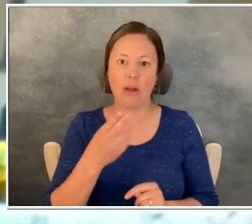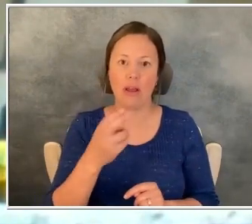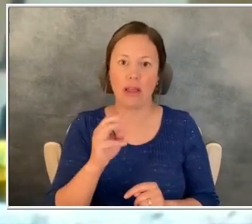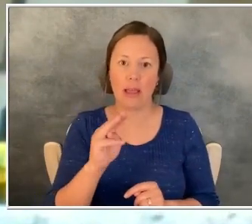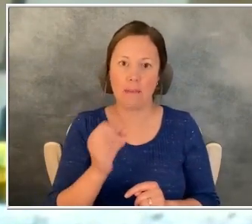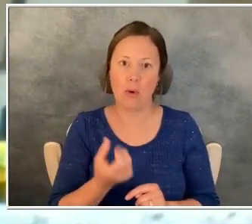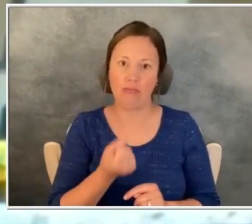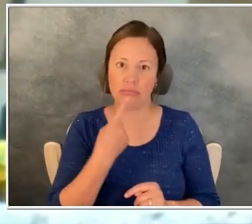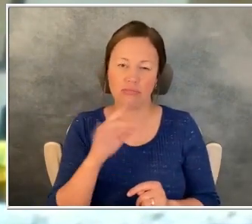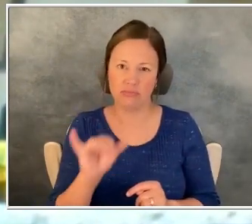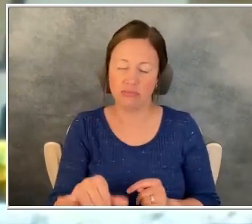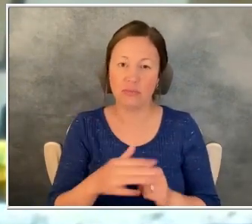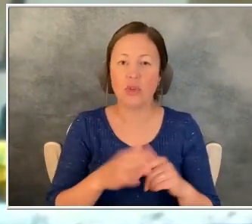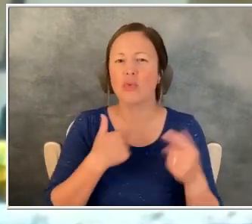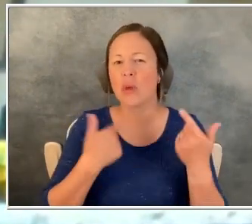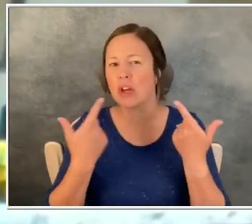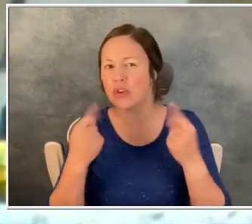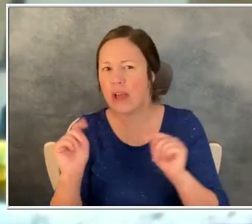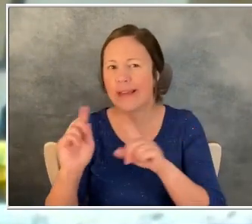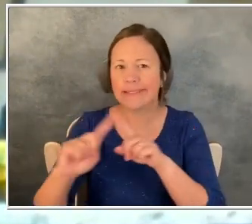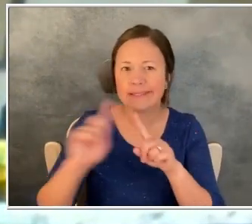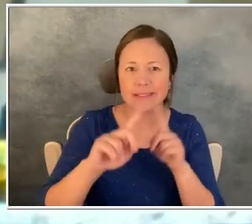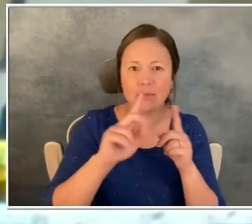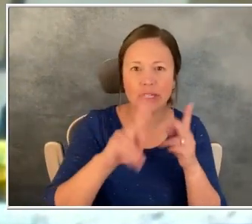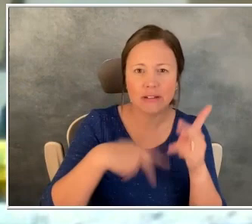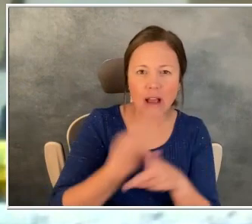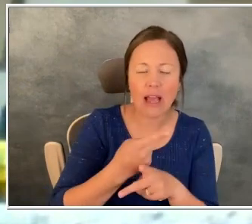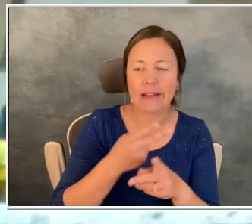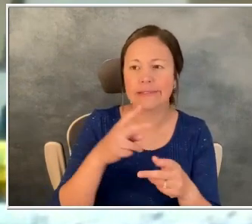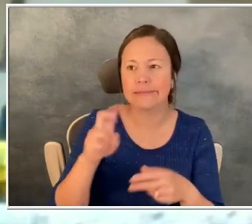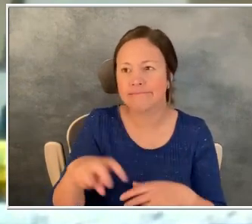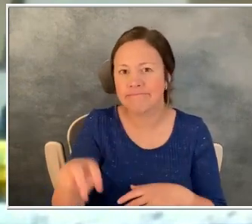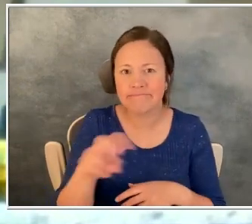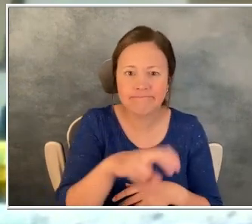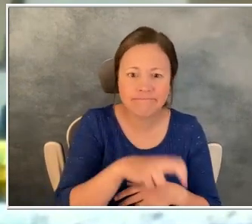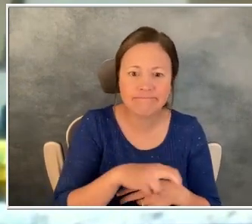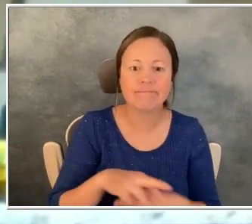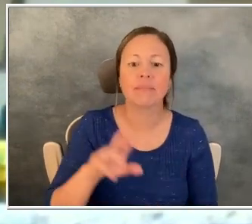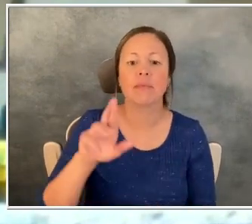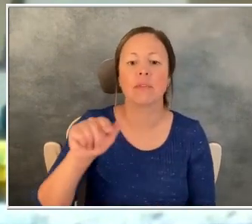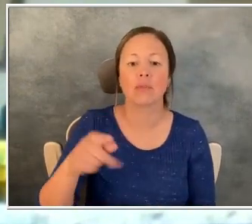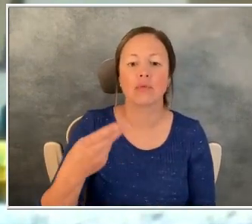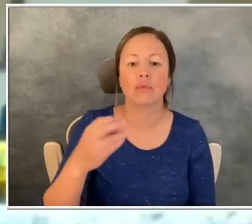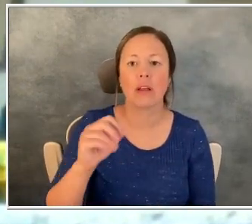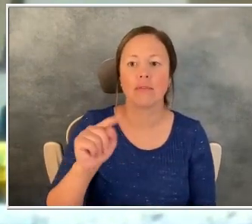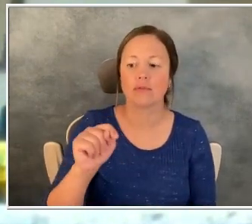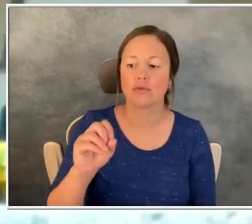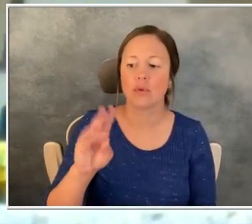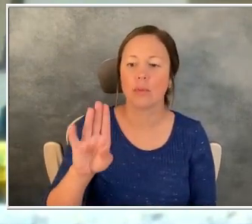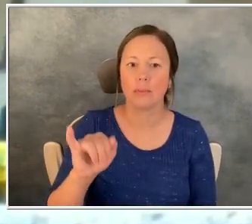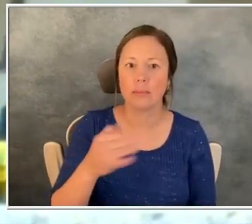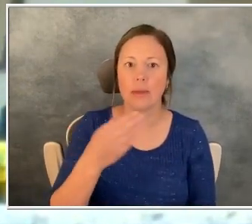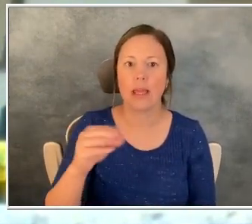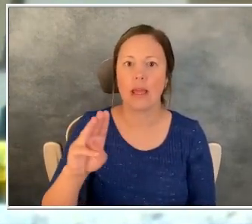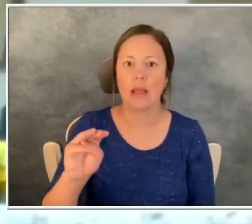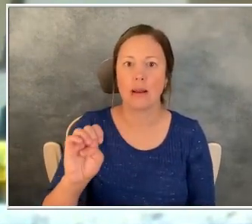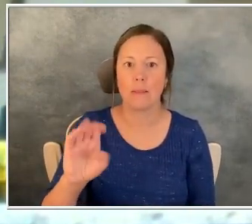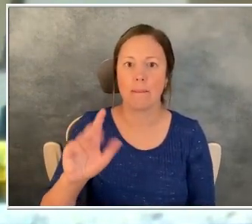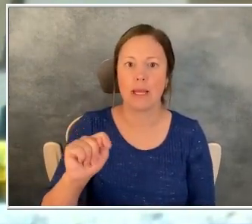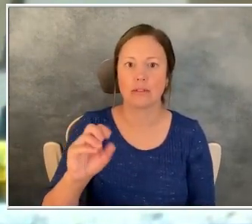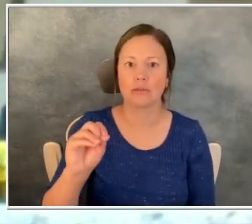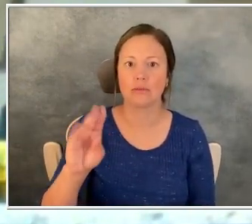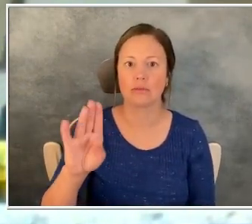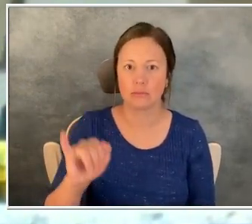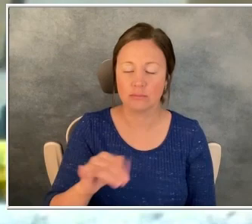I went through some trials on different, different ones. Um, and Braftovia and Mectovia ended up being the ones that, um,